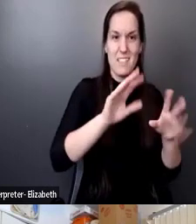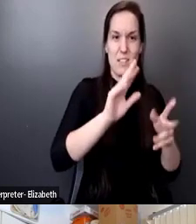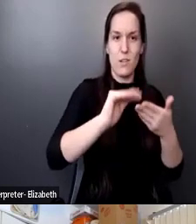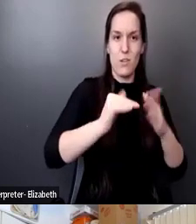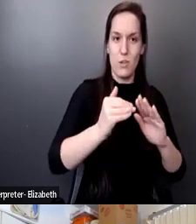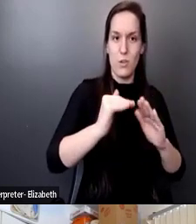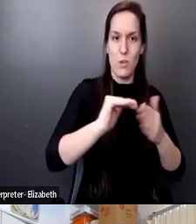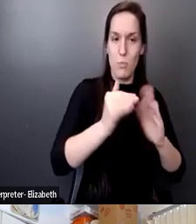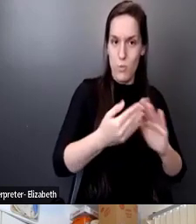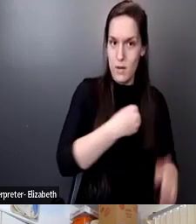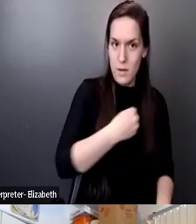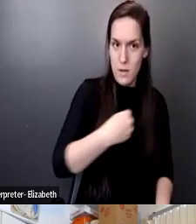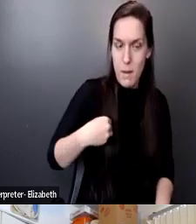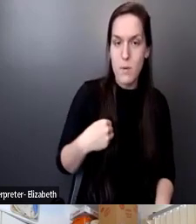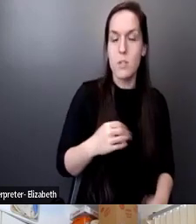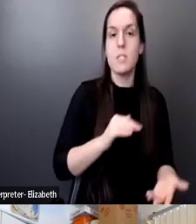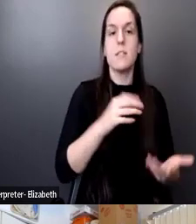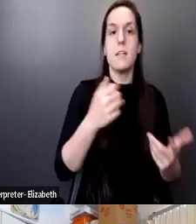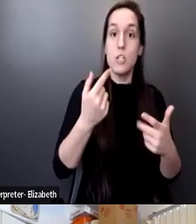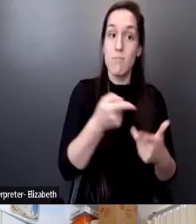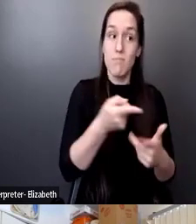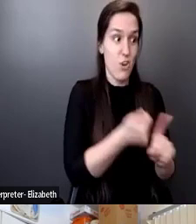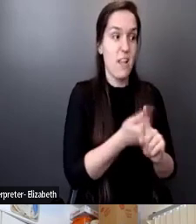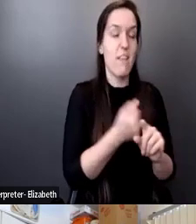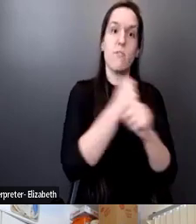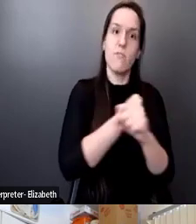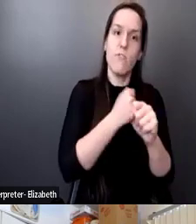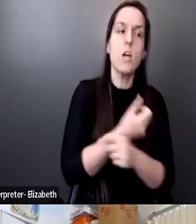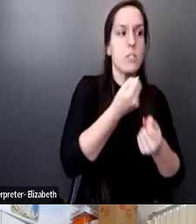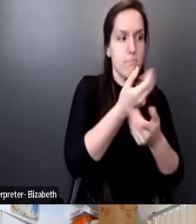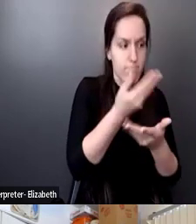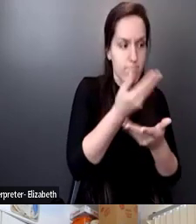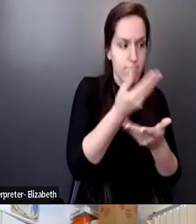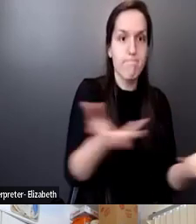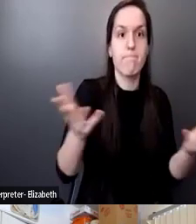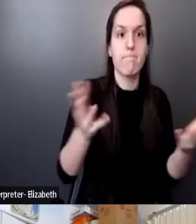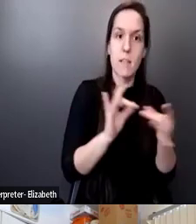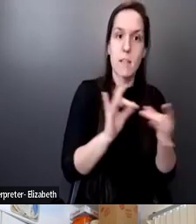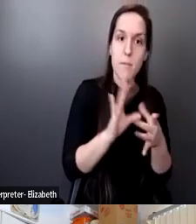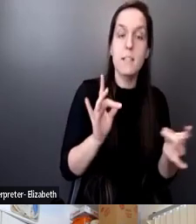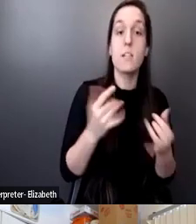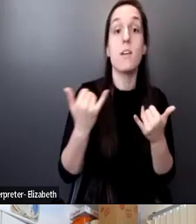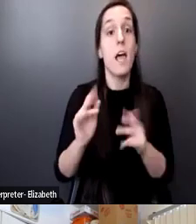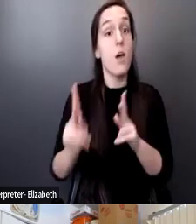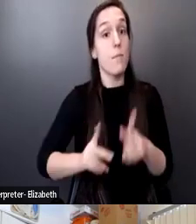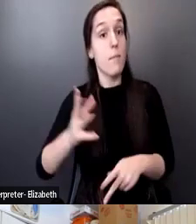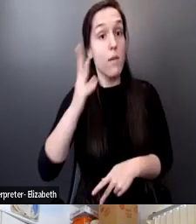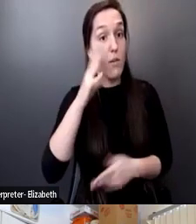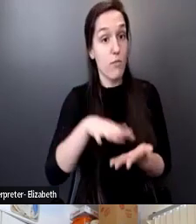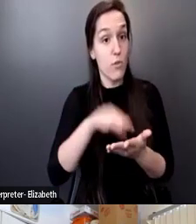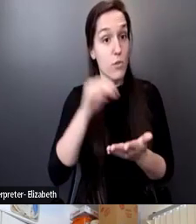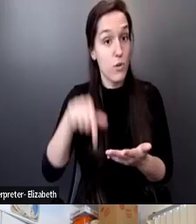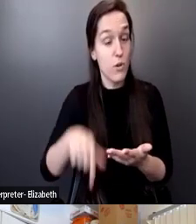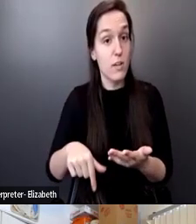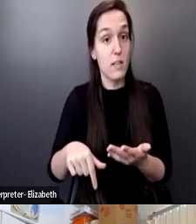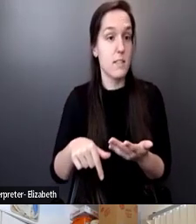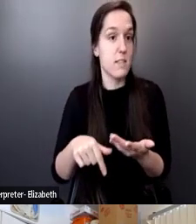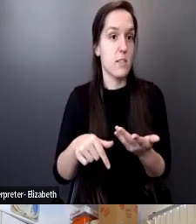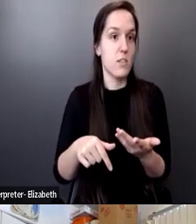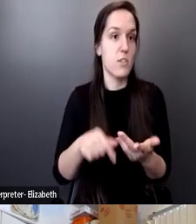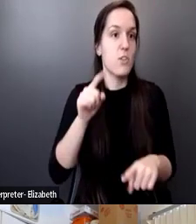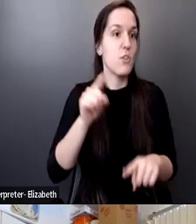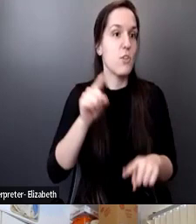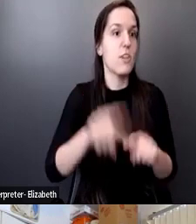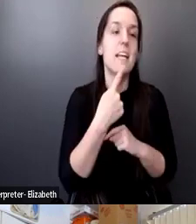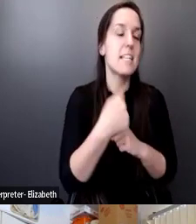embrace this. But she continues to persist. And I think that people have now hopefully learned that it is futile to say no